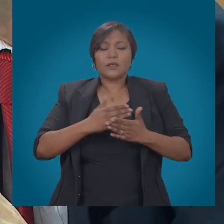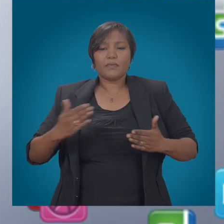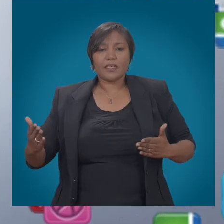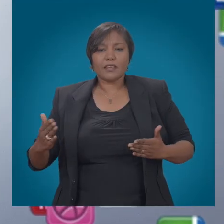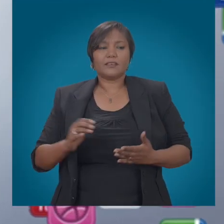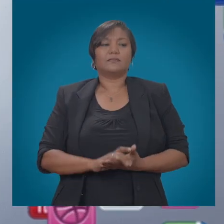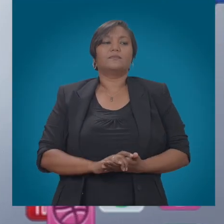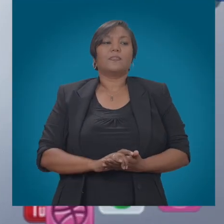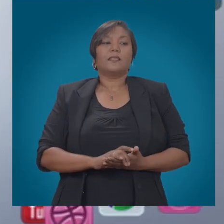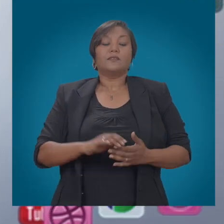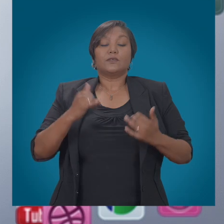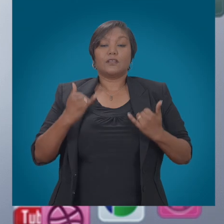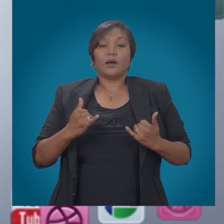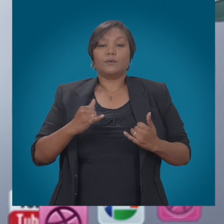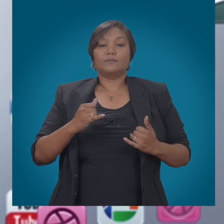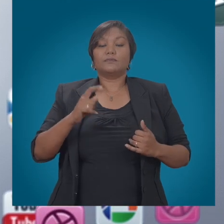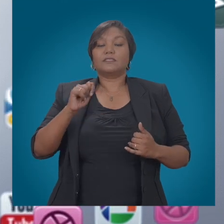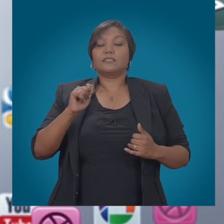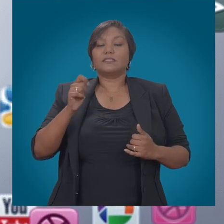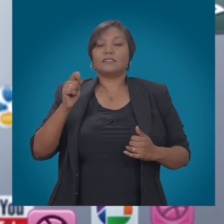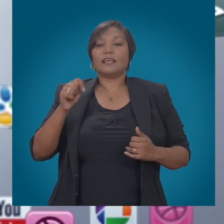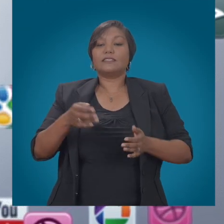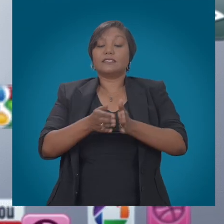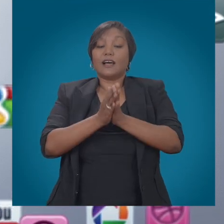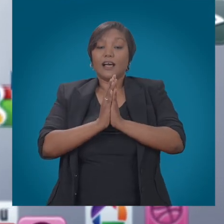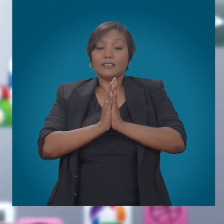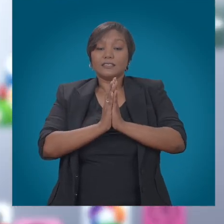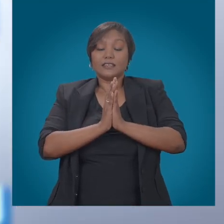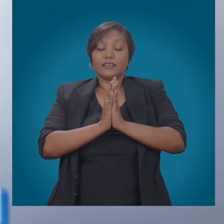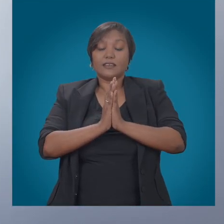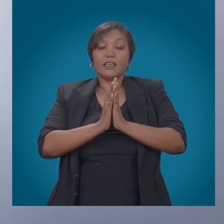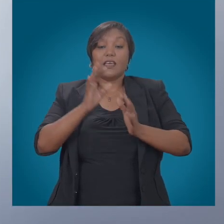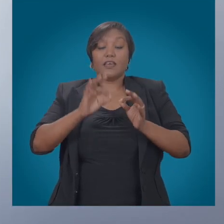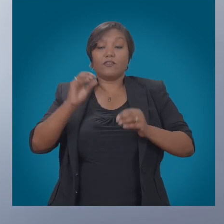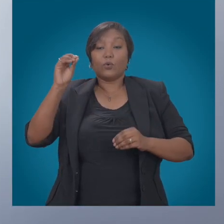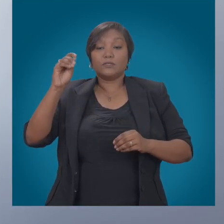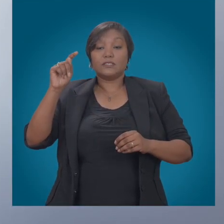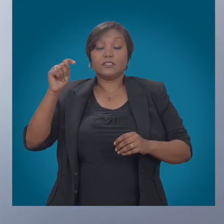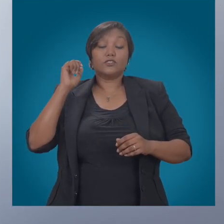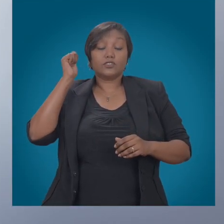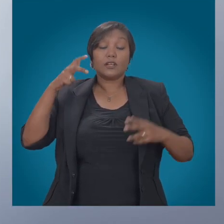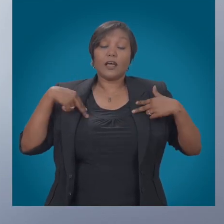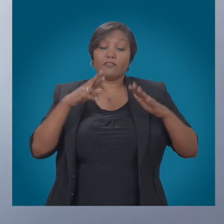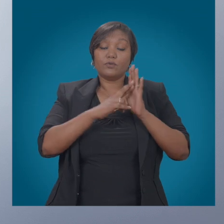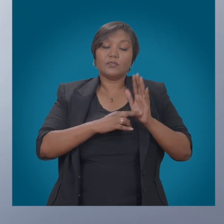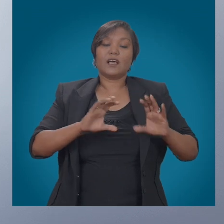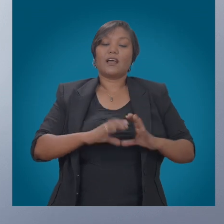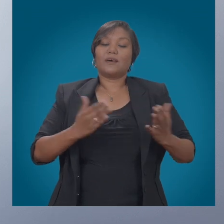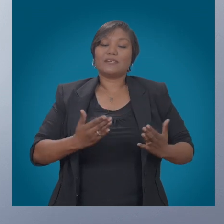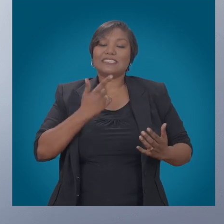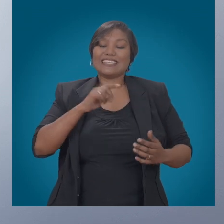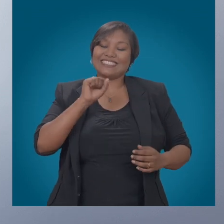Even as TAT asks whether OTTs should be regulated, a question which has been given an unequivocal yes vote by major players